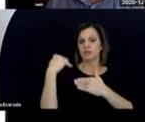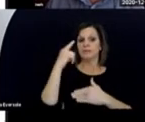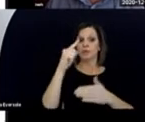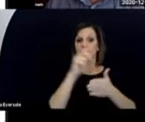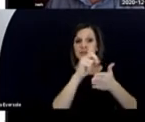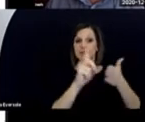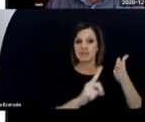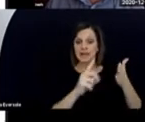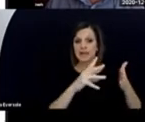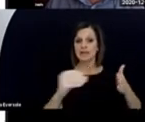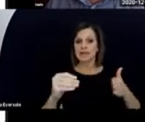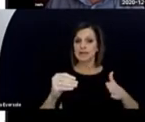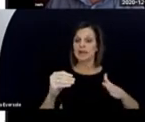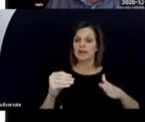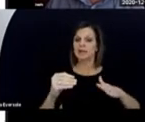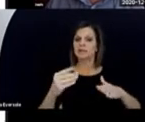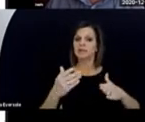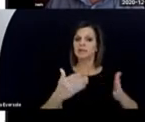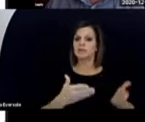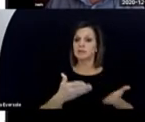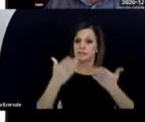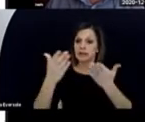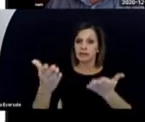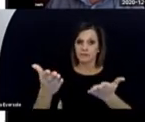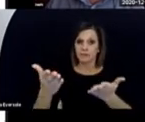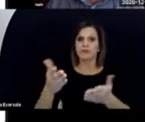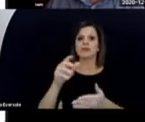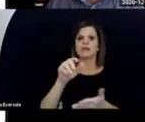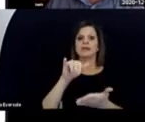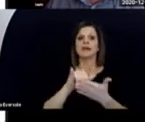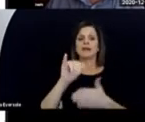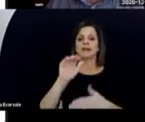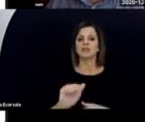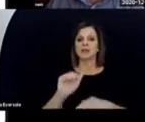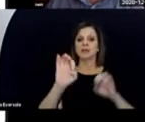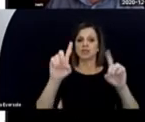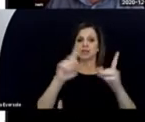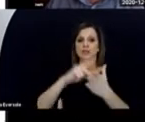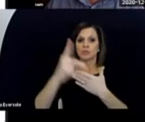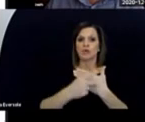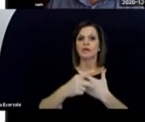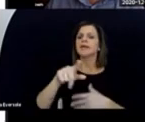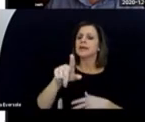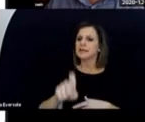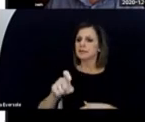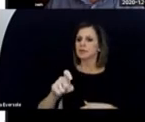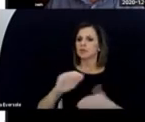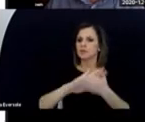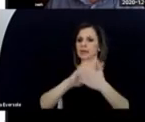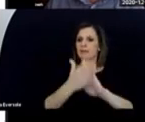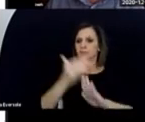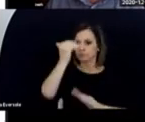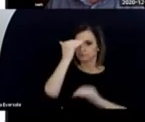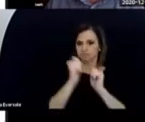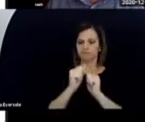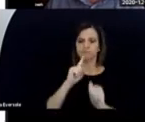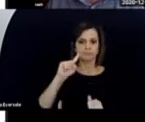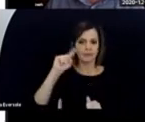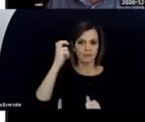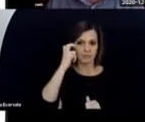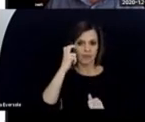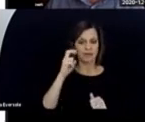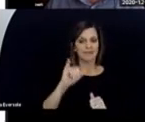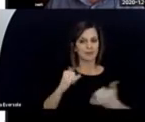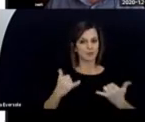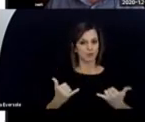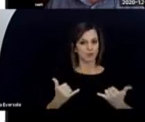needs some familiarity with deaf-blindness, which is kept up to date. With the increasing amount